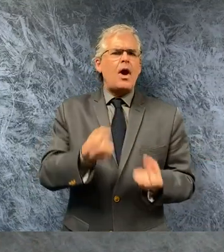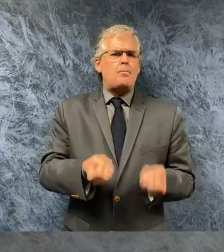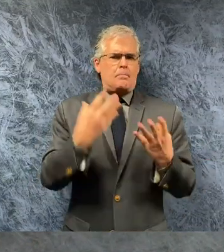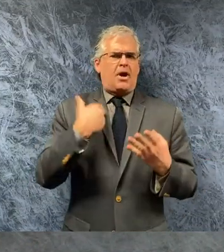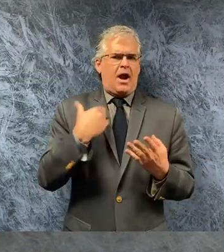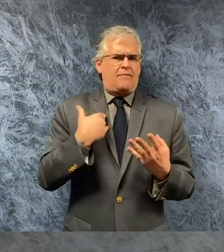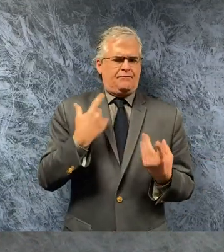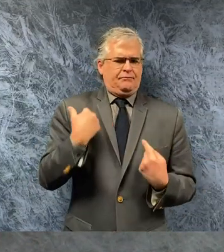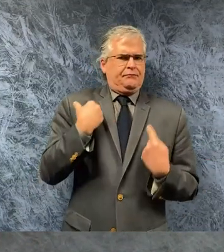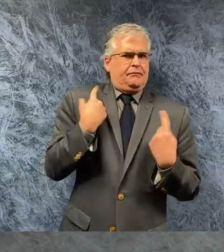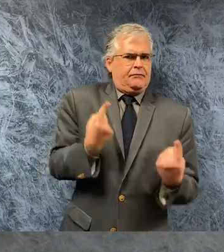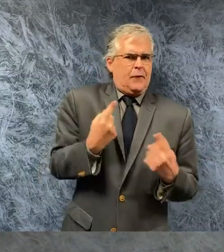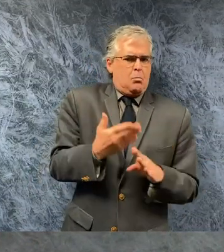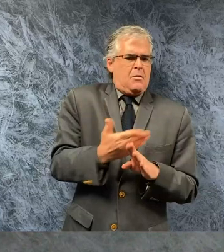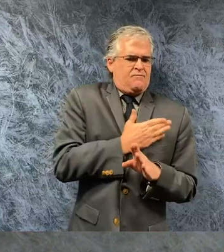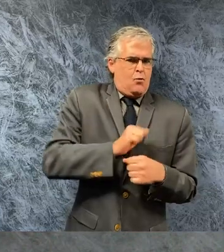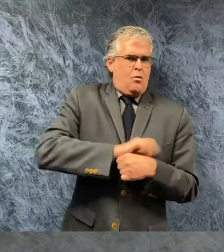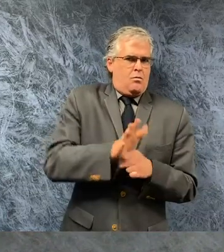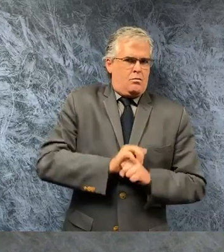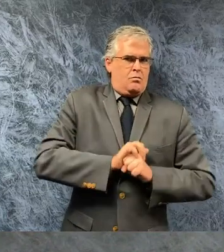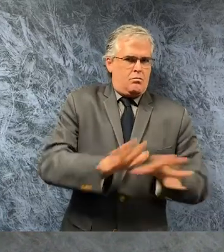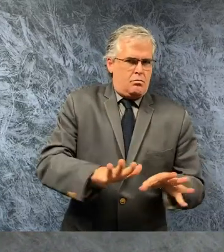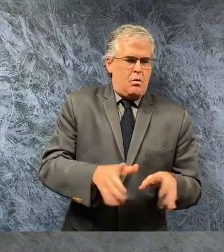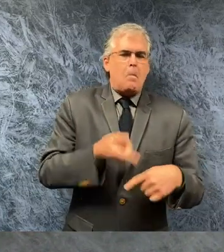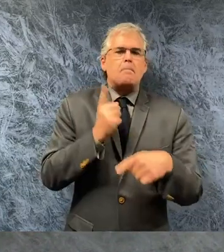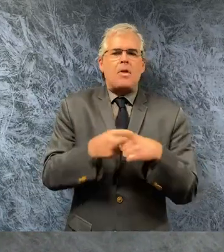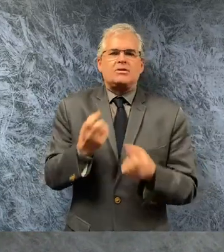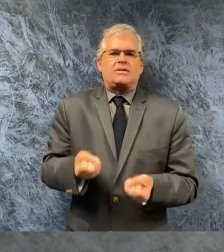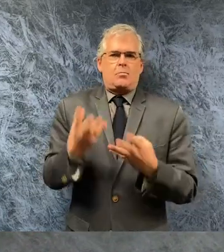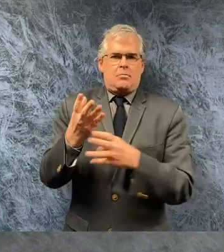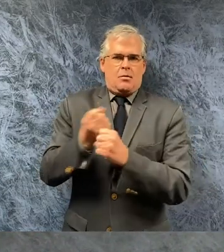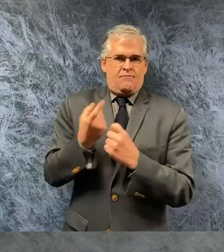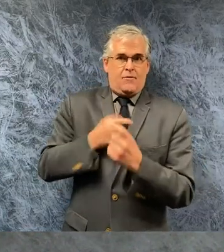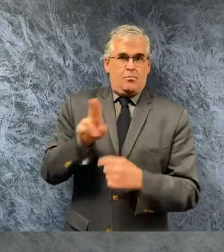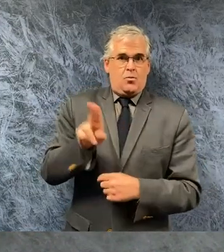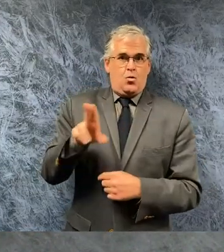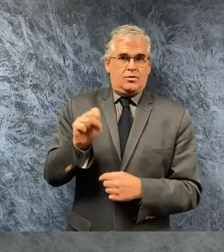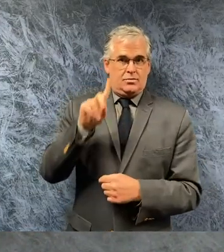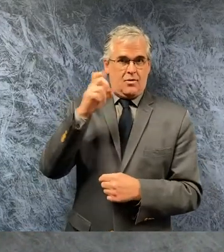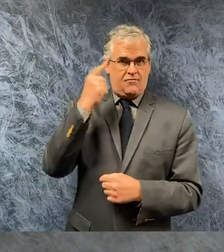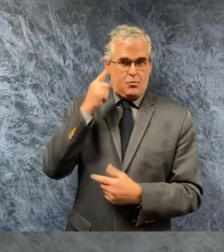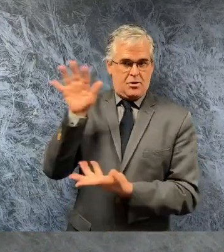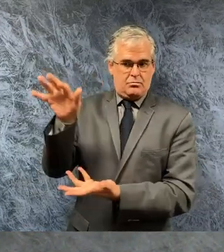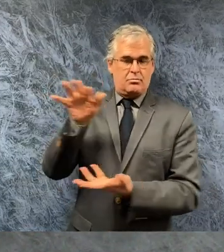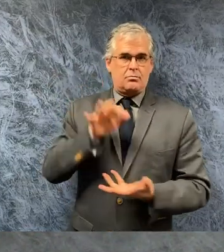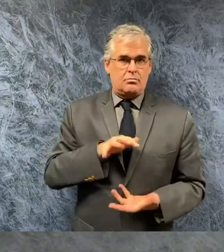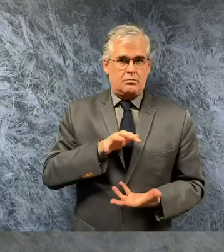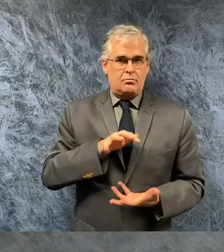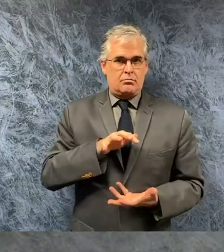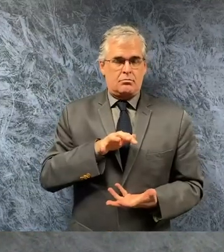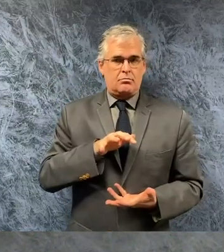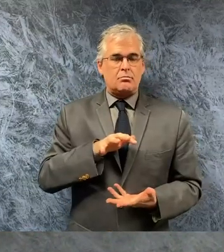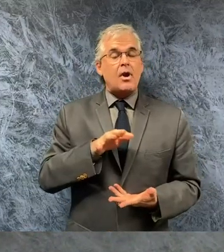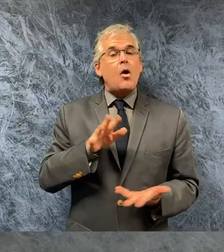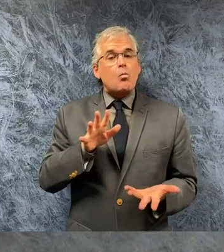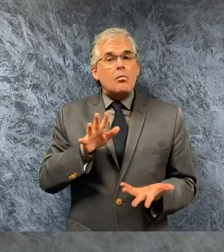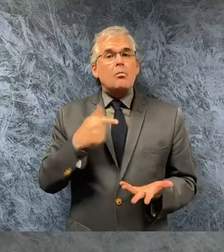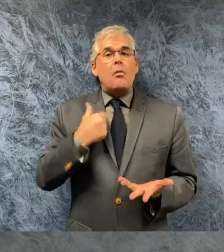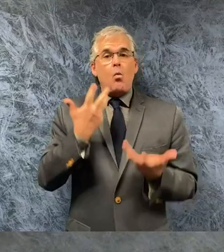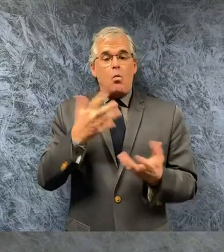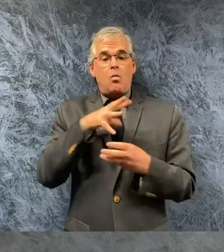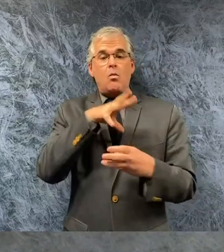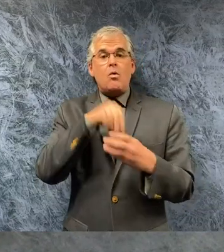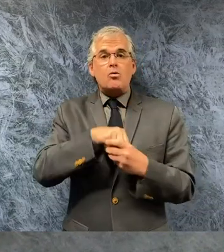pandemic and shipments we've received from federal agencies as i mentioned the other day we hope to include some of the private sector donations